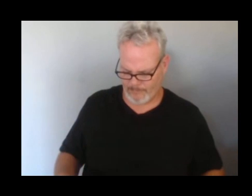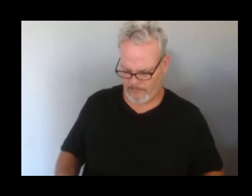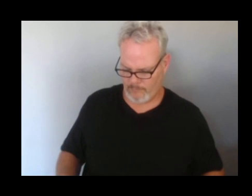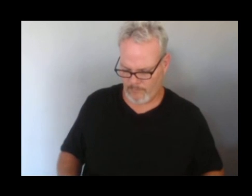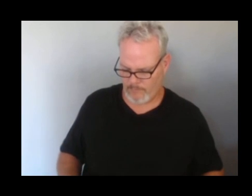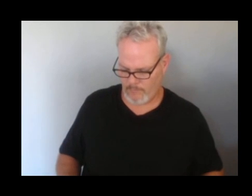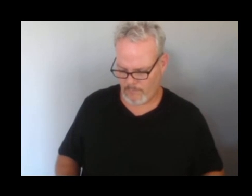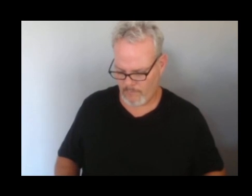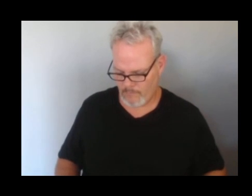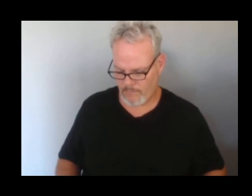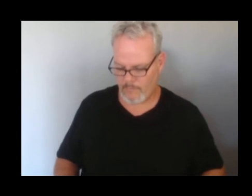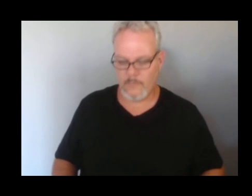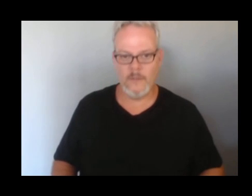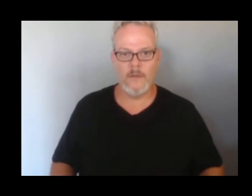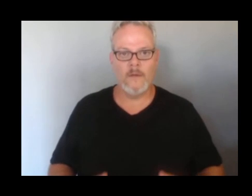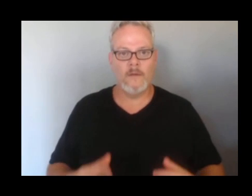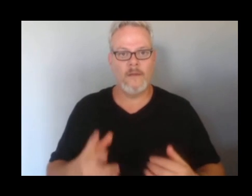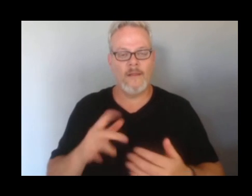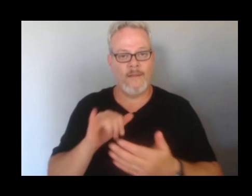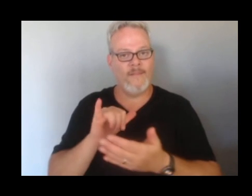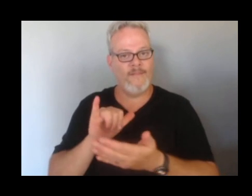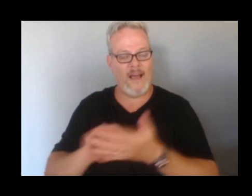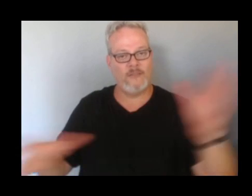So that's our Hawaiian volcano summary for this week.